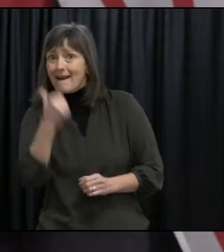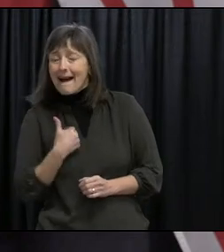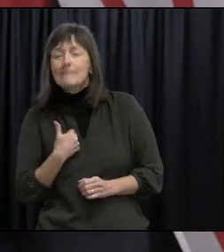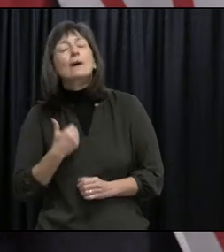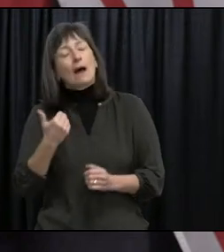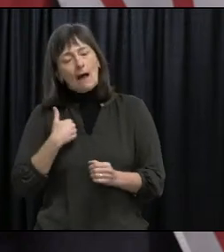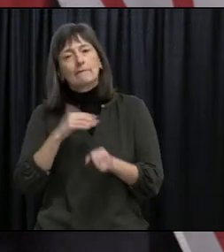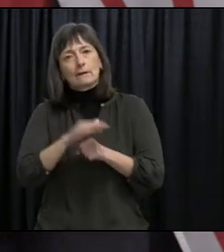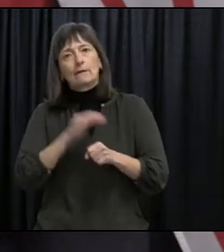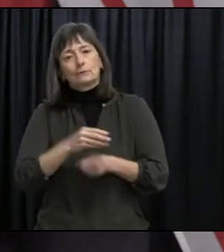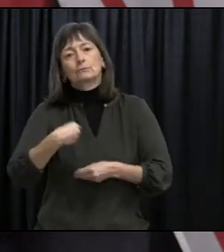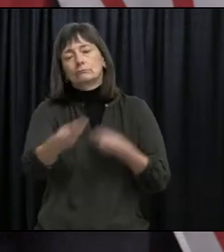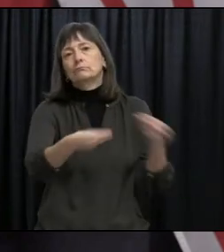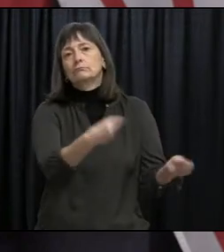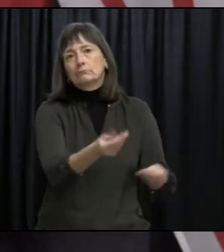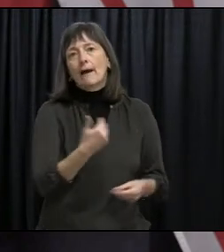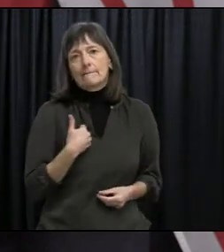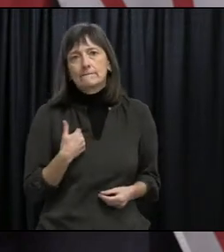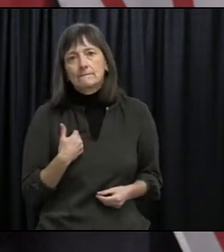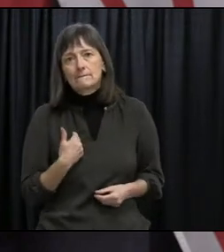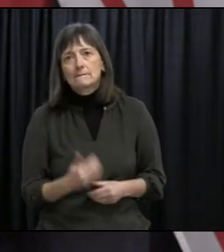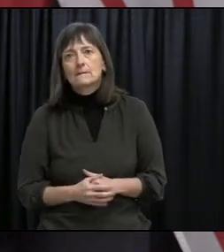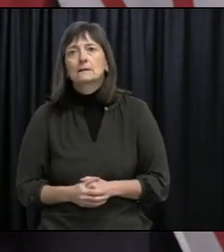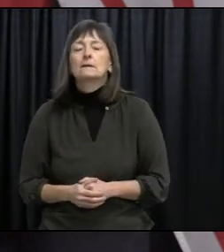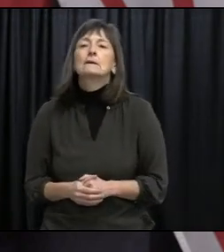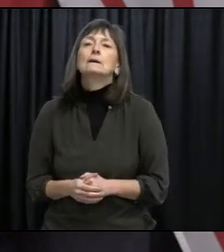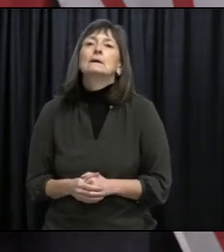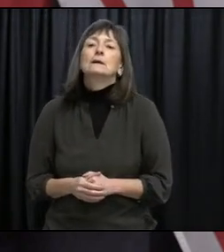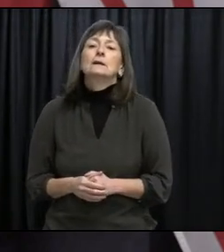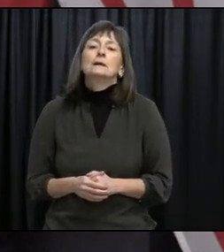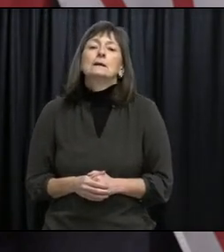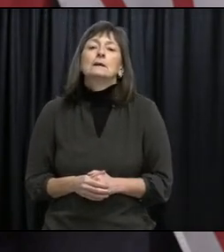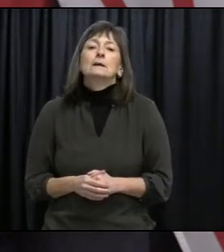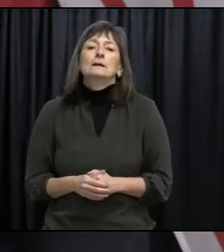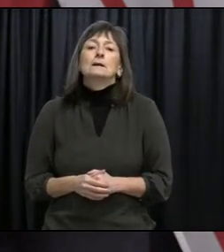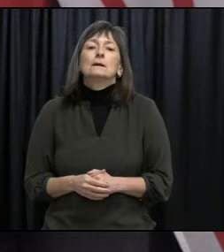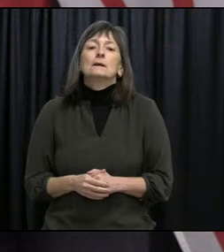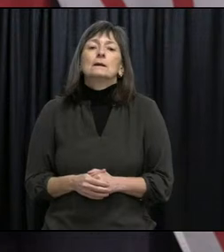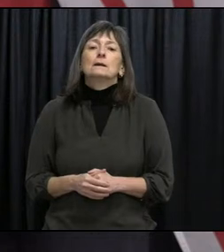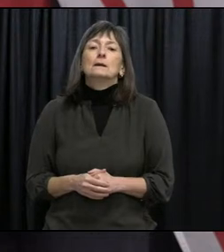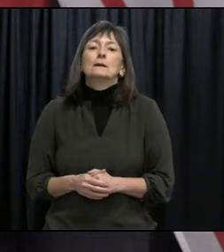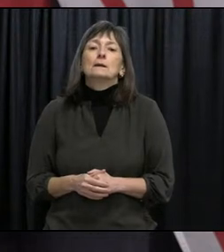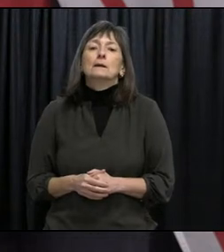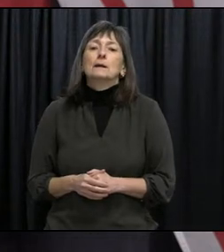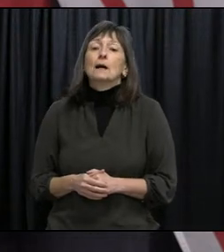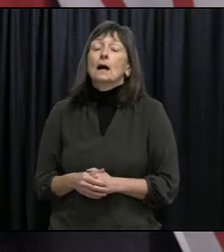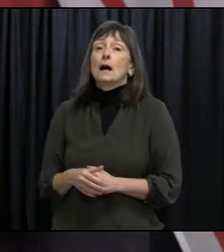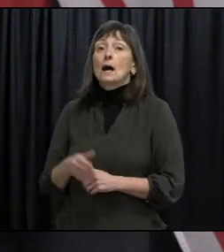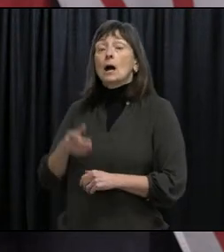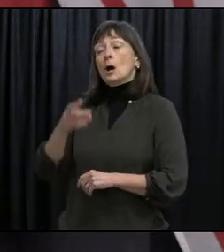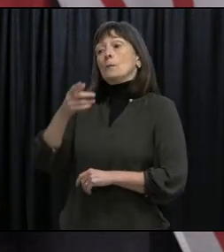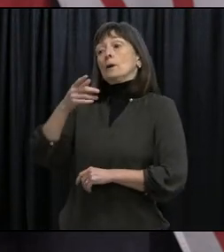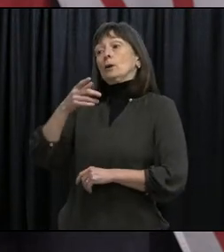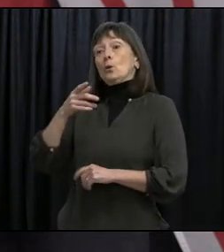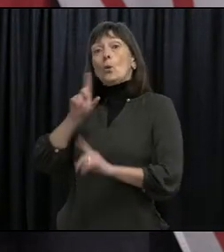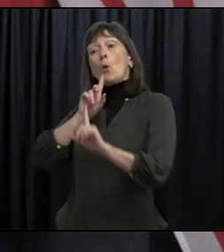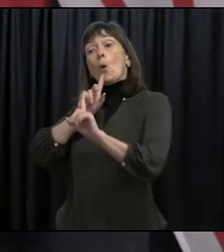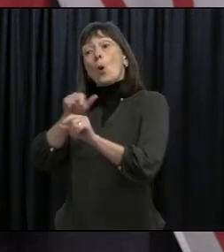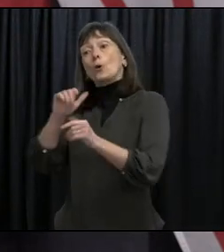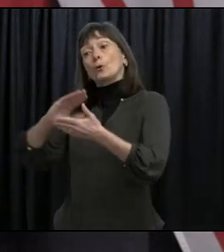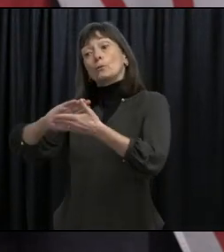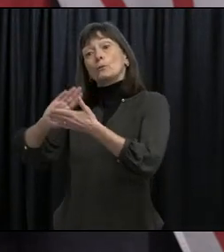device. We also want to note that while the purchase of Chromebooks was triggered in response to the pandemic,